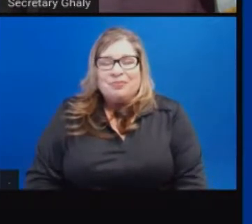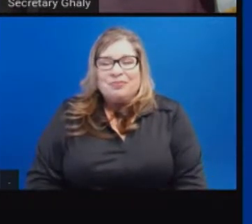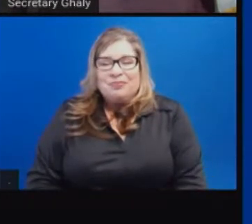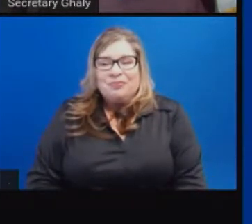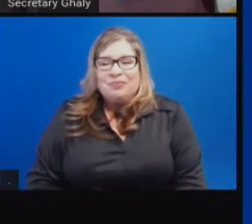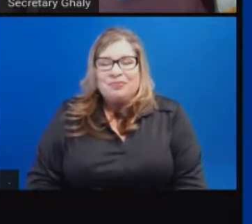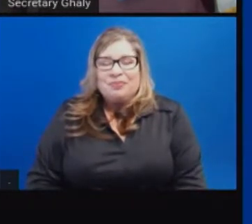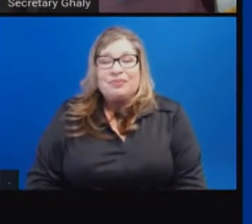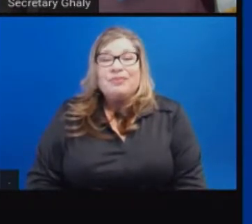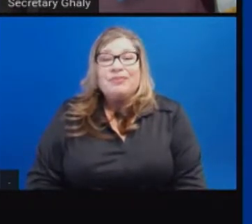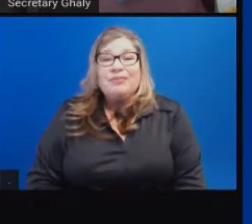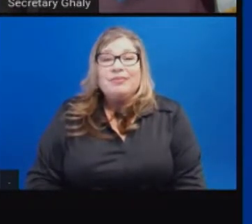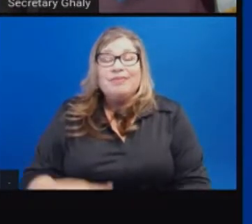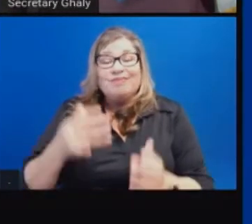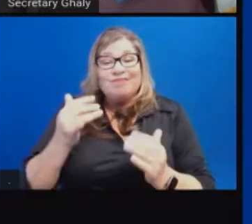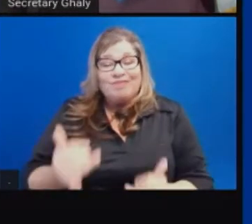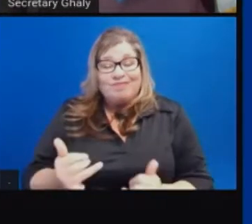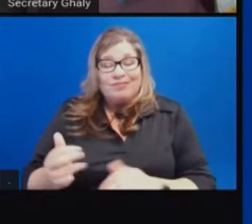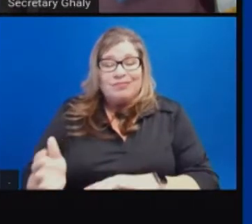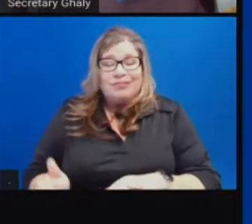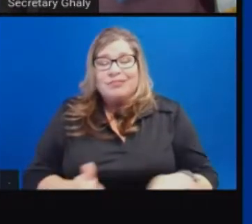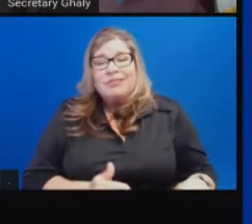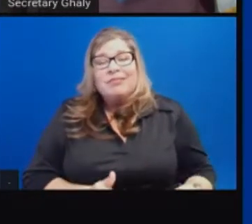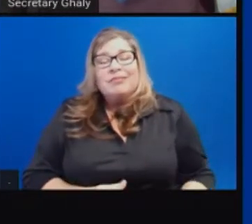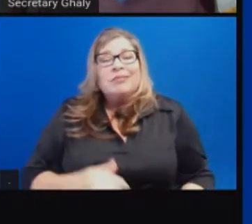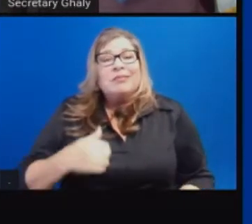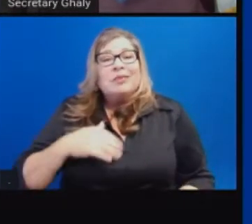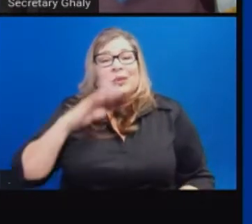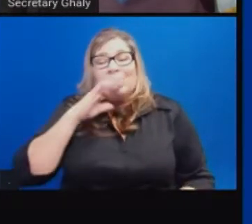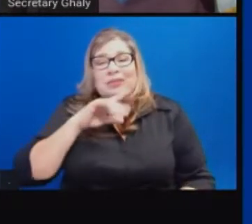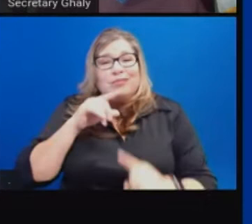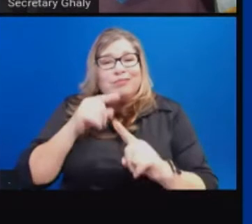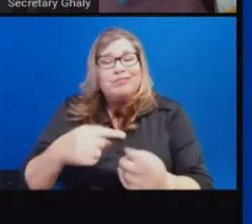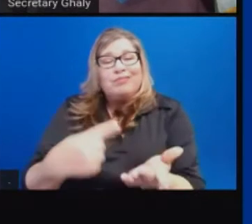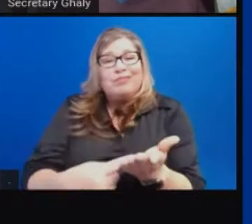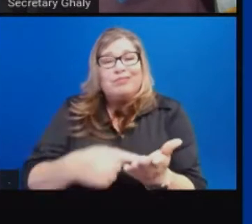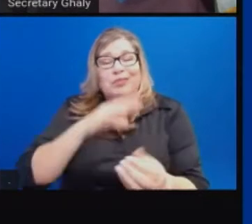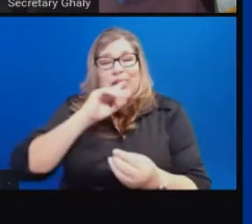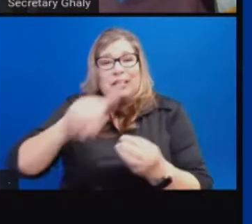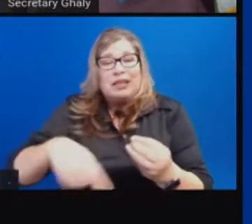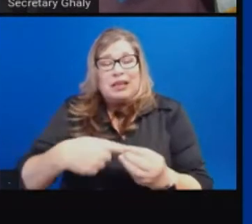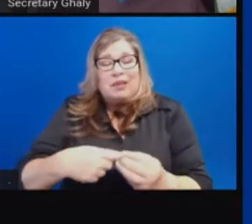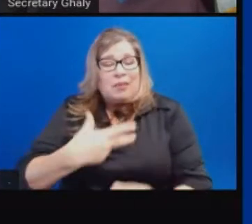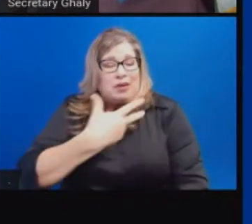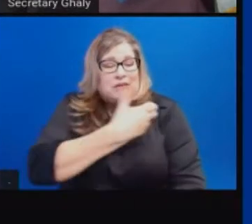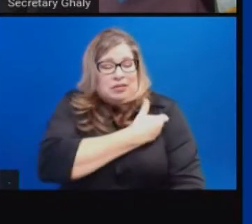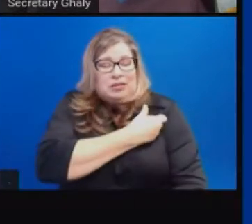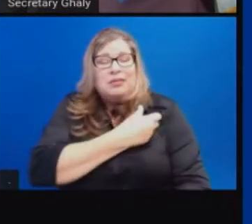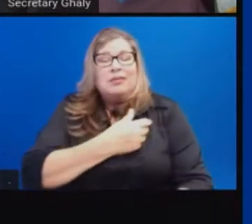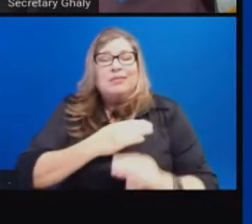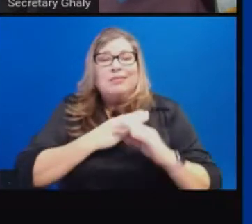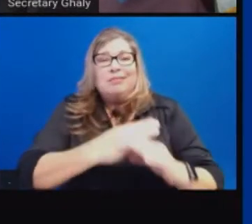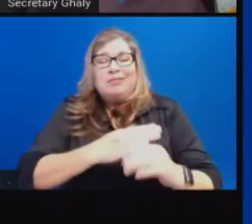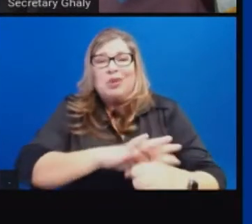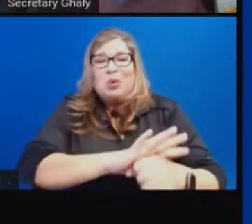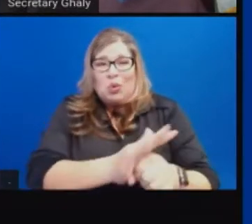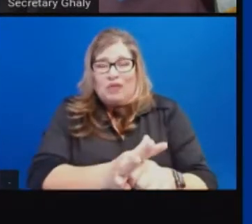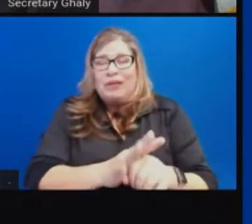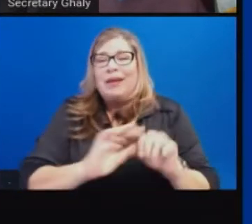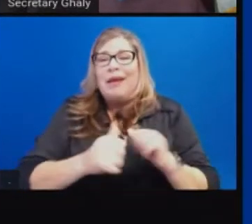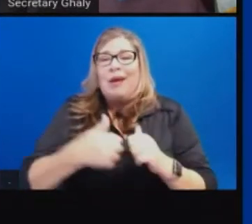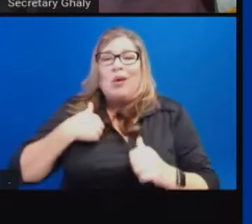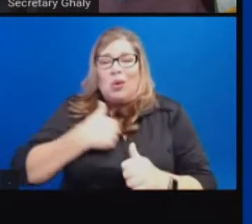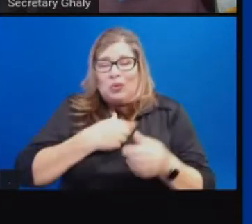So now I want to move into a conversation building upon the important work that we've been updating on vaccine distribution,